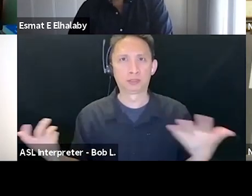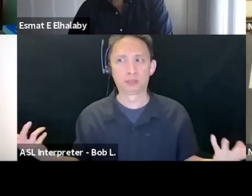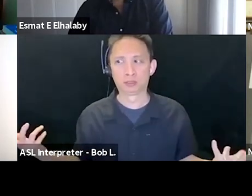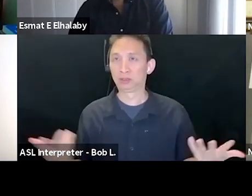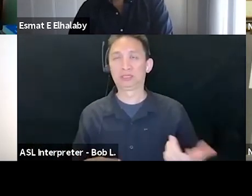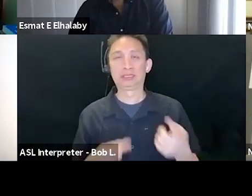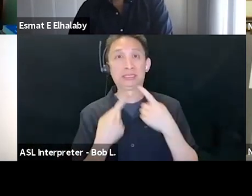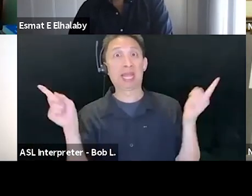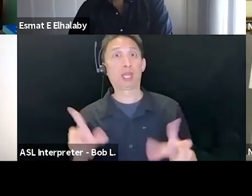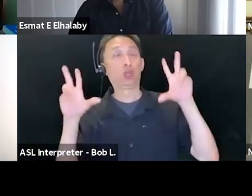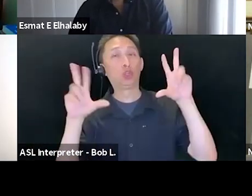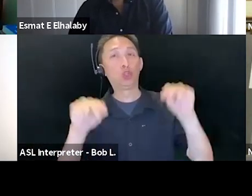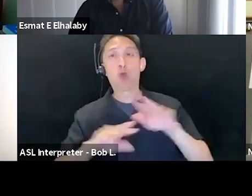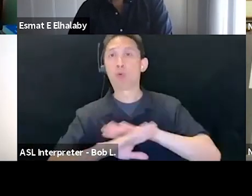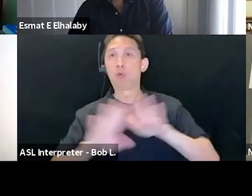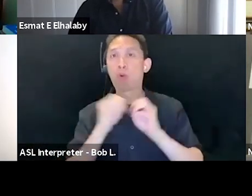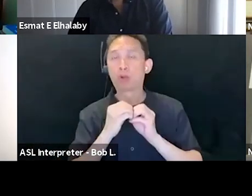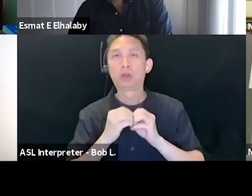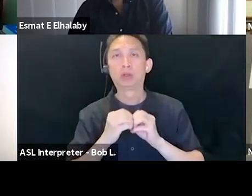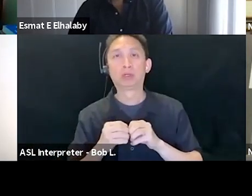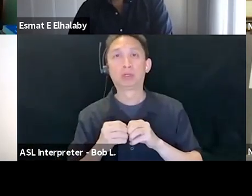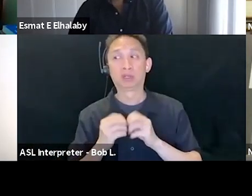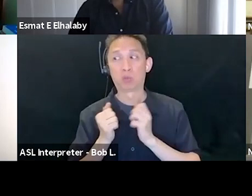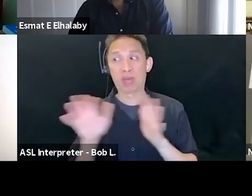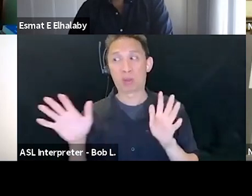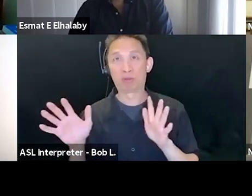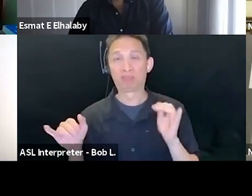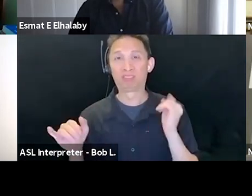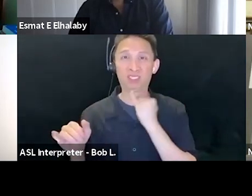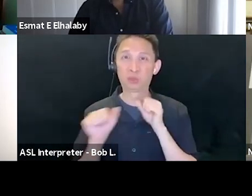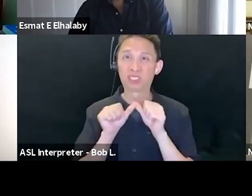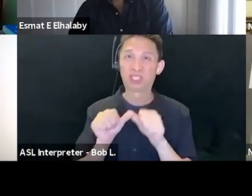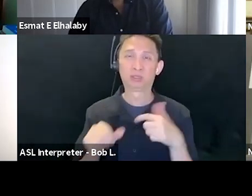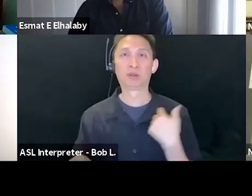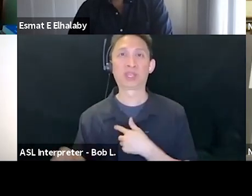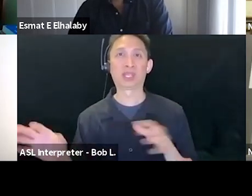on. Otherwise Israel can continue because we do not count.